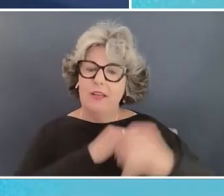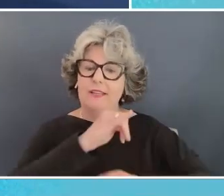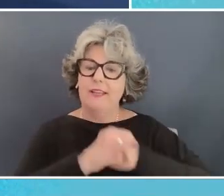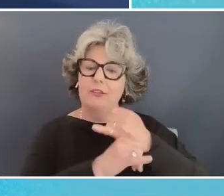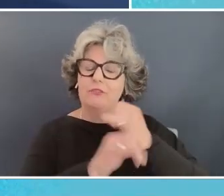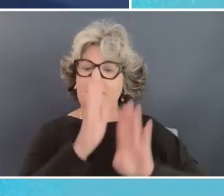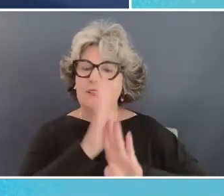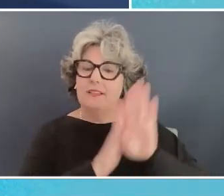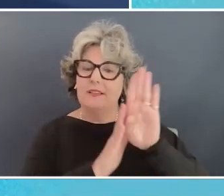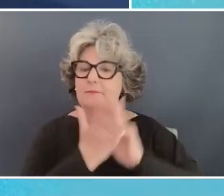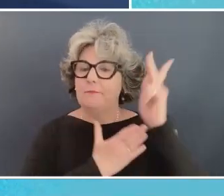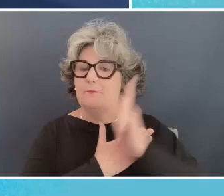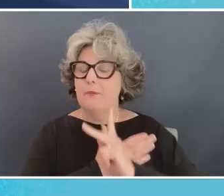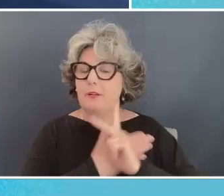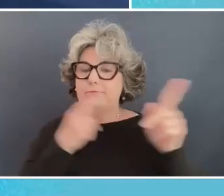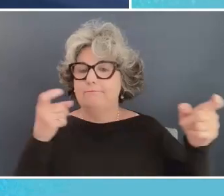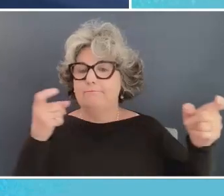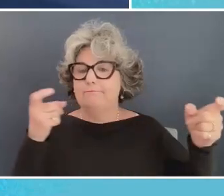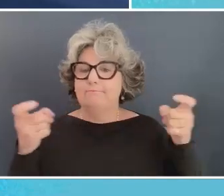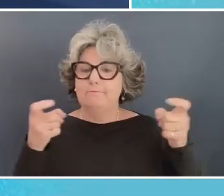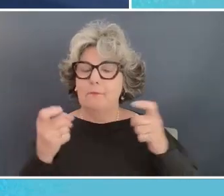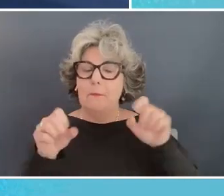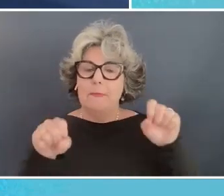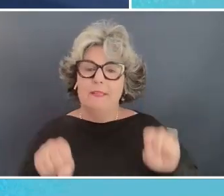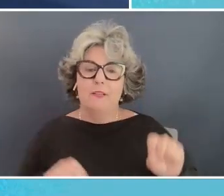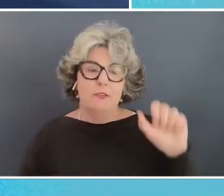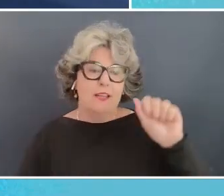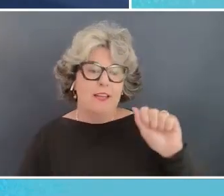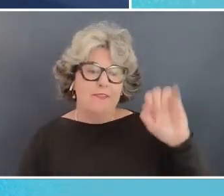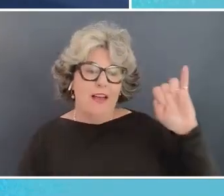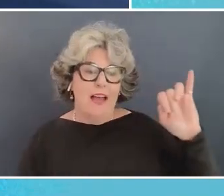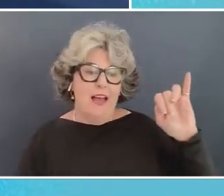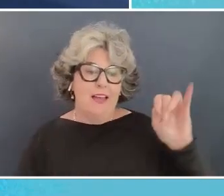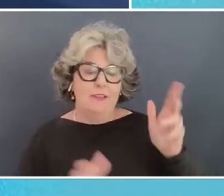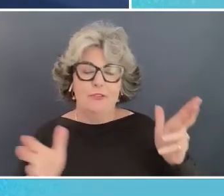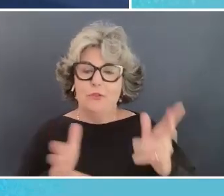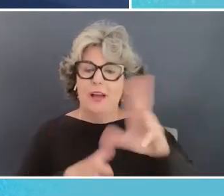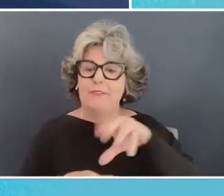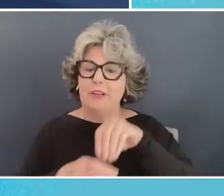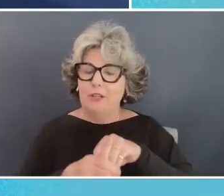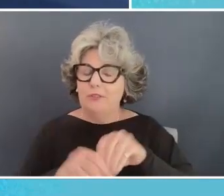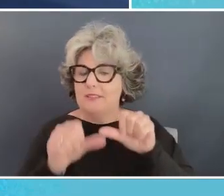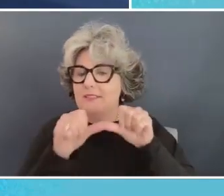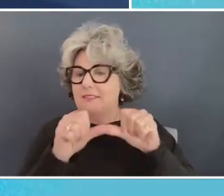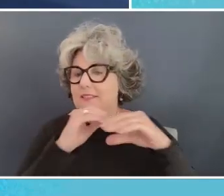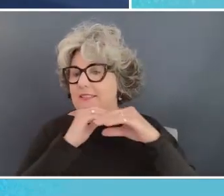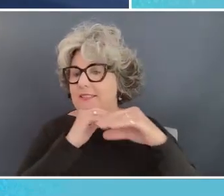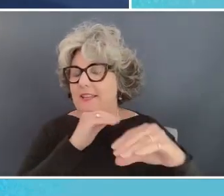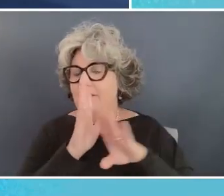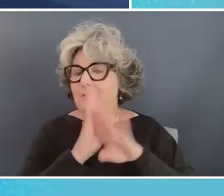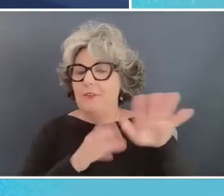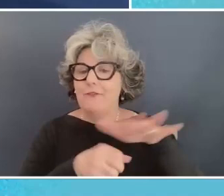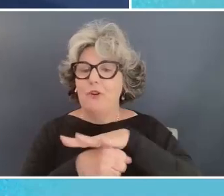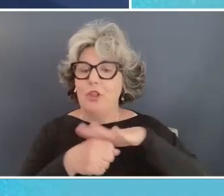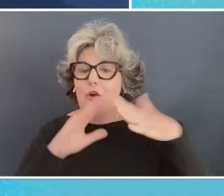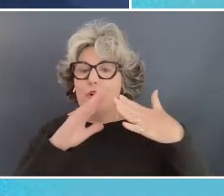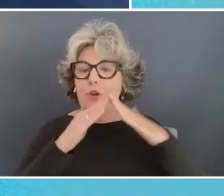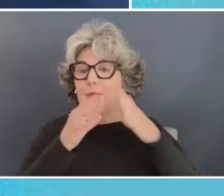initiatives harness the potential of ai to drive inclusive and sustainable development for local communities globally